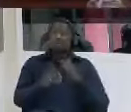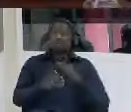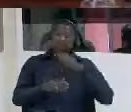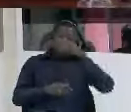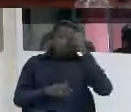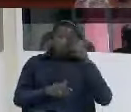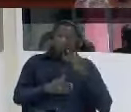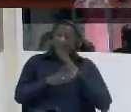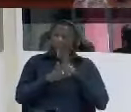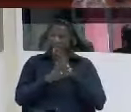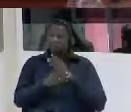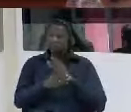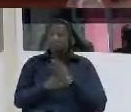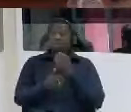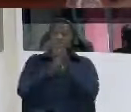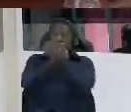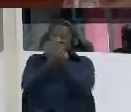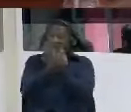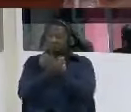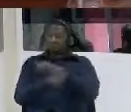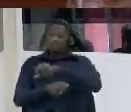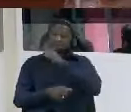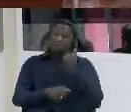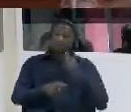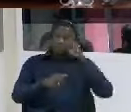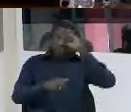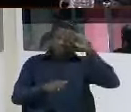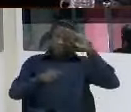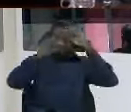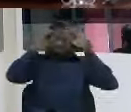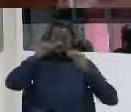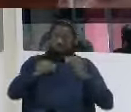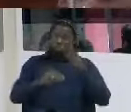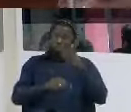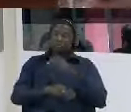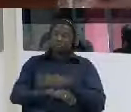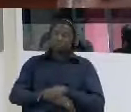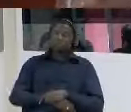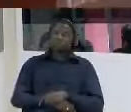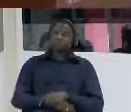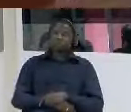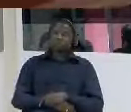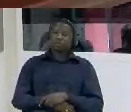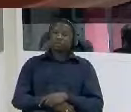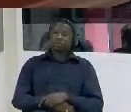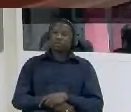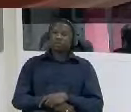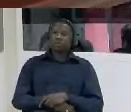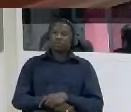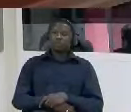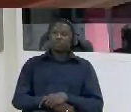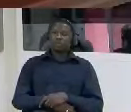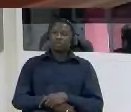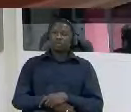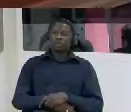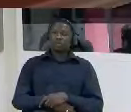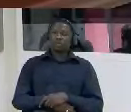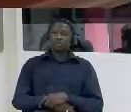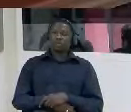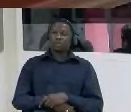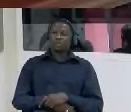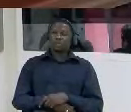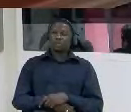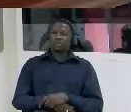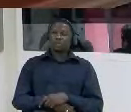so you are saying um that after after the trial and you were acquitted and discharged because you were found